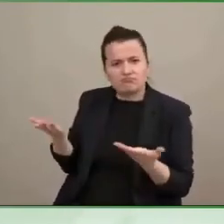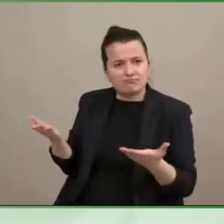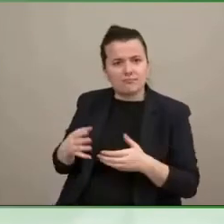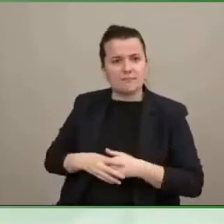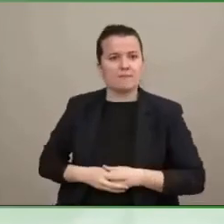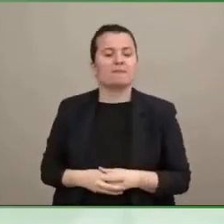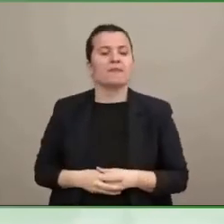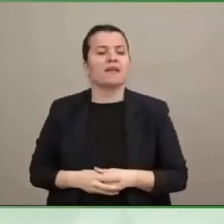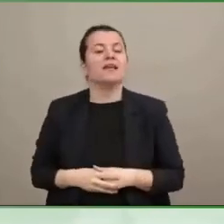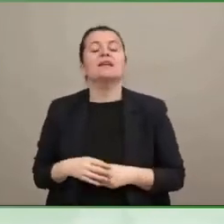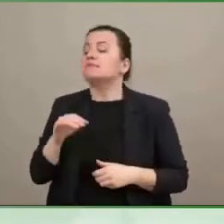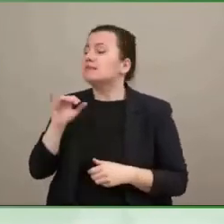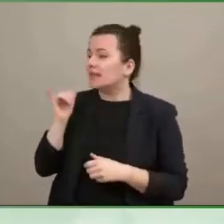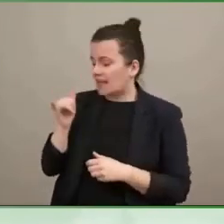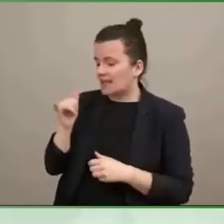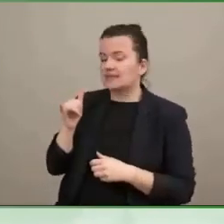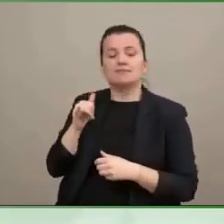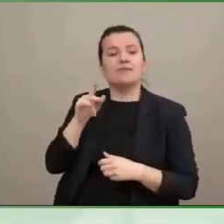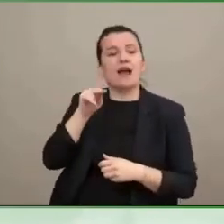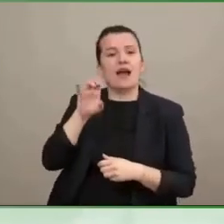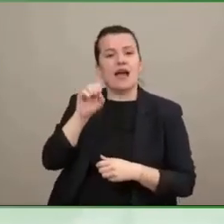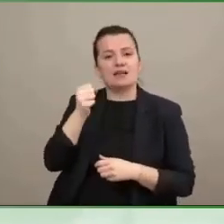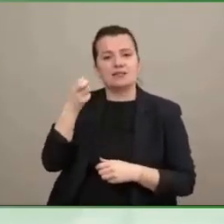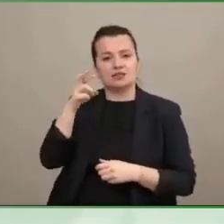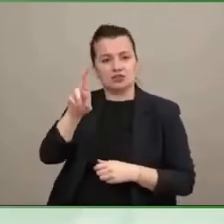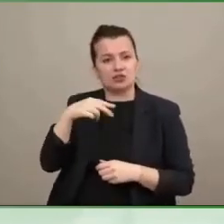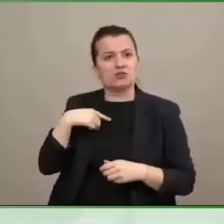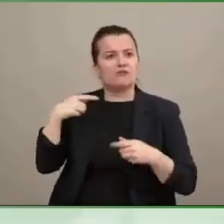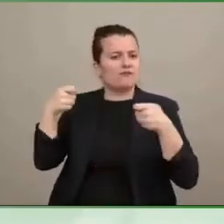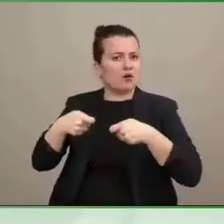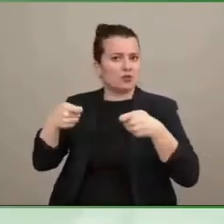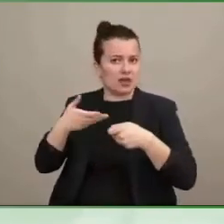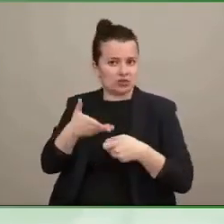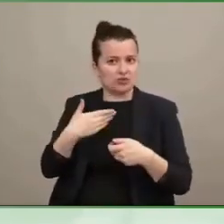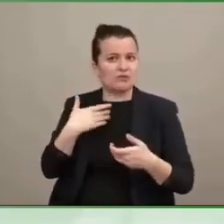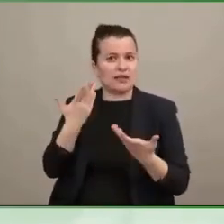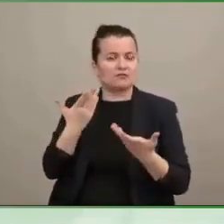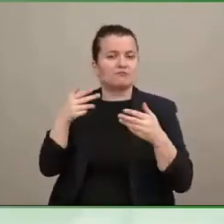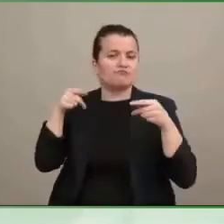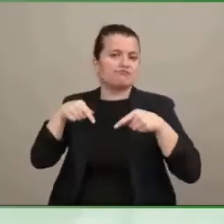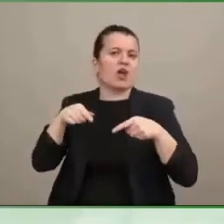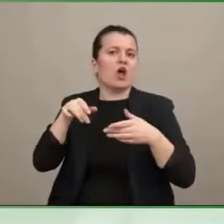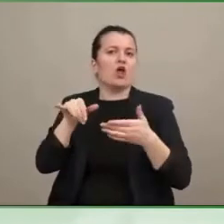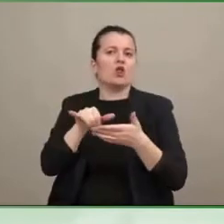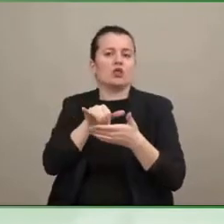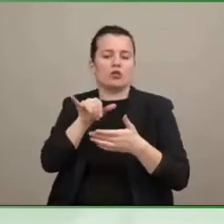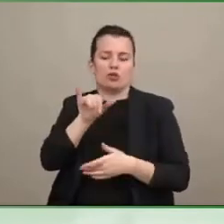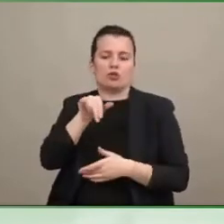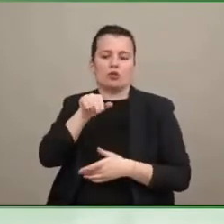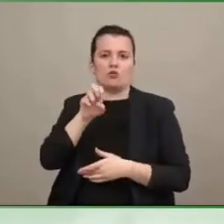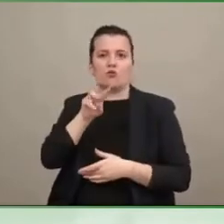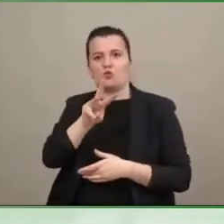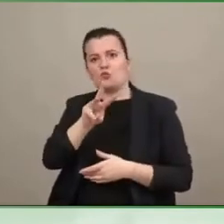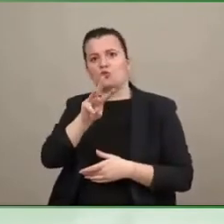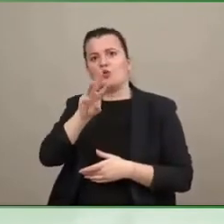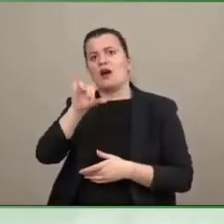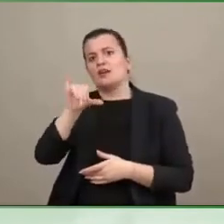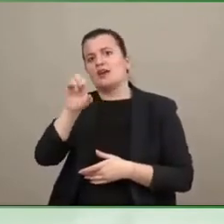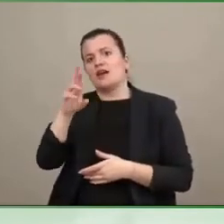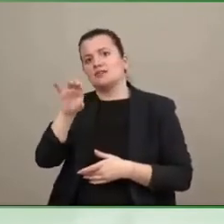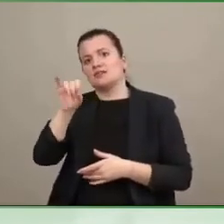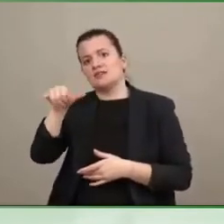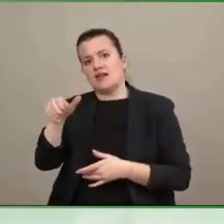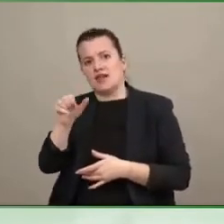and we change the lives of people with disabilities through rehabilitation research and funding employment initiatives. Our research really